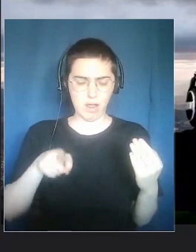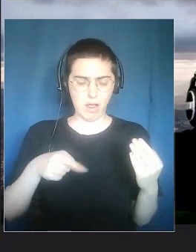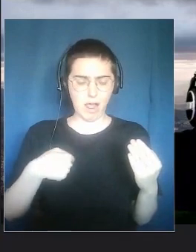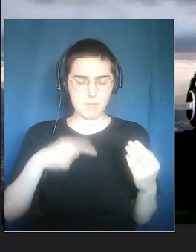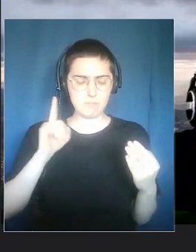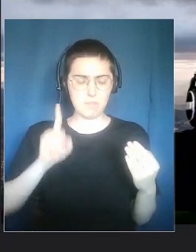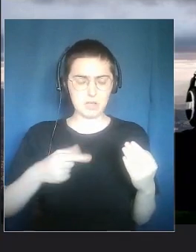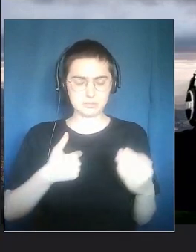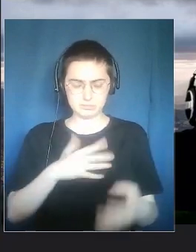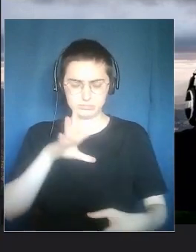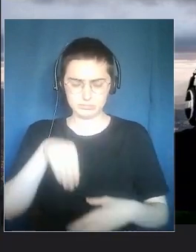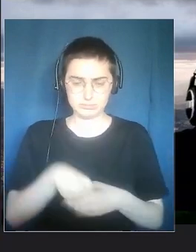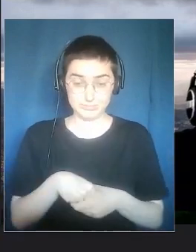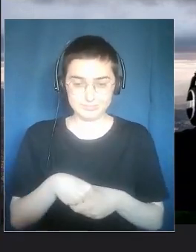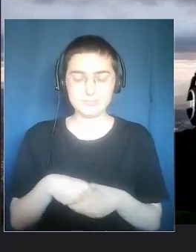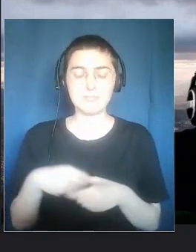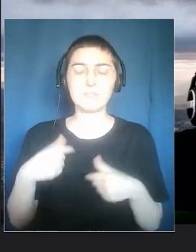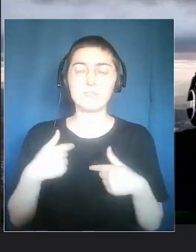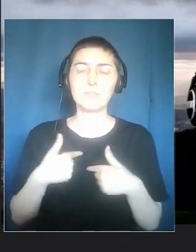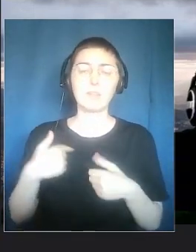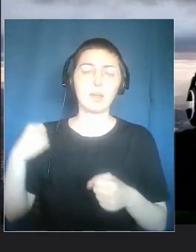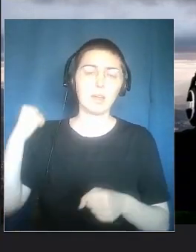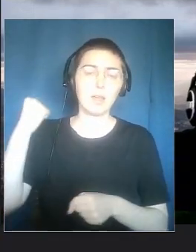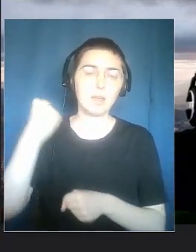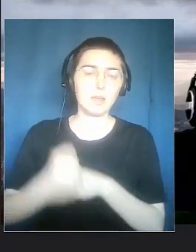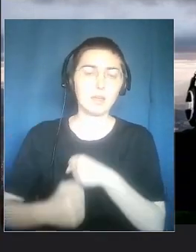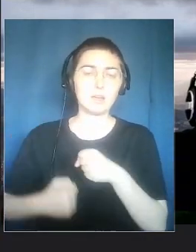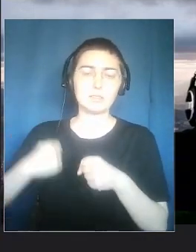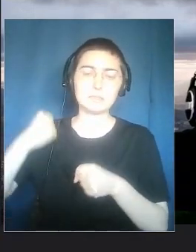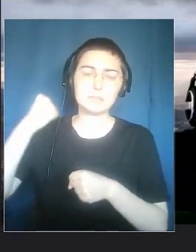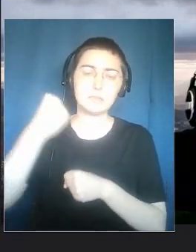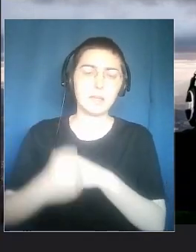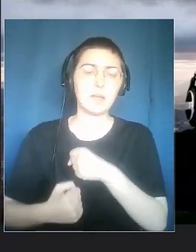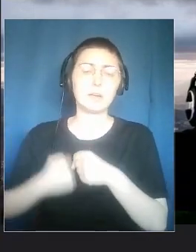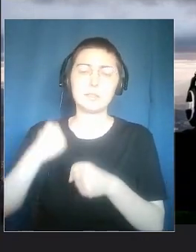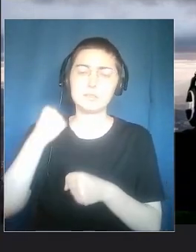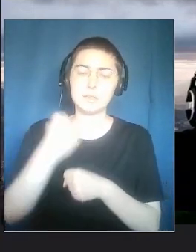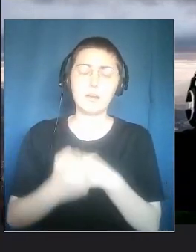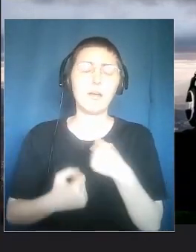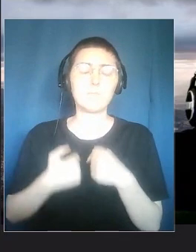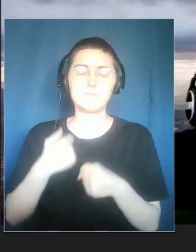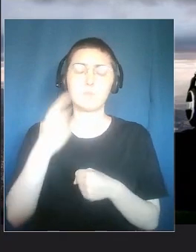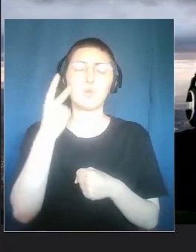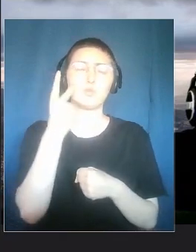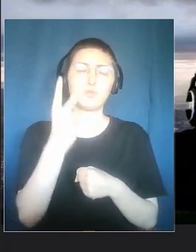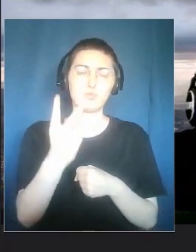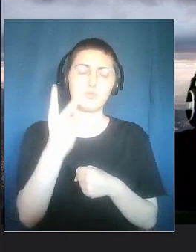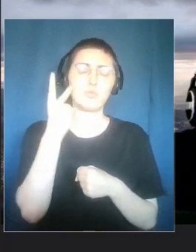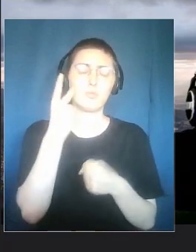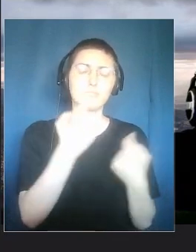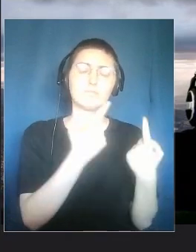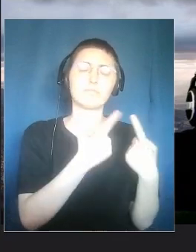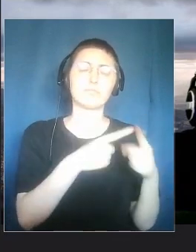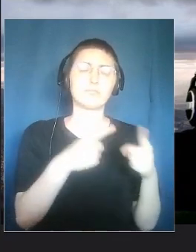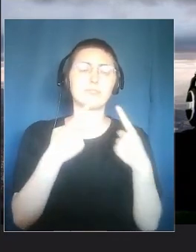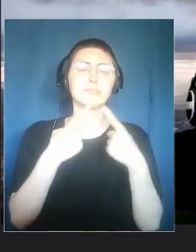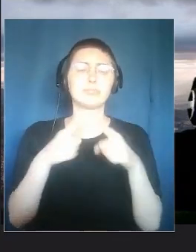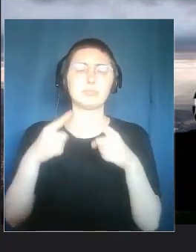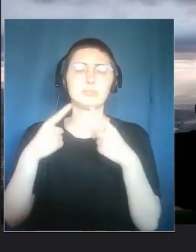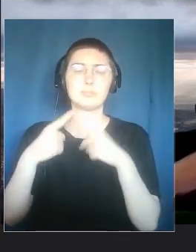Over the last seven years, have seen different types of reactions by different people,